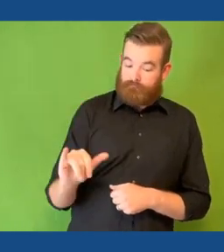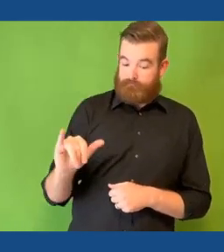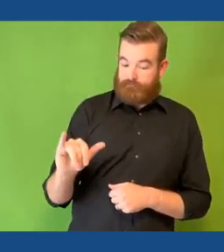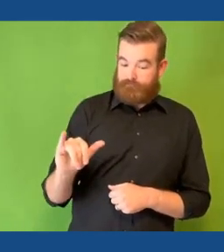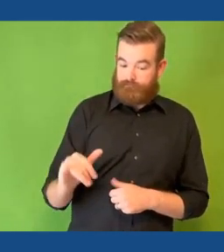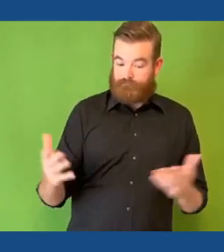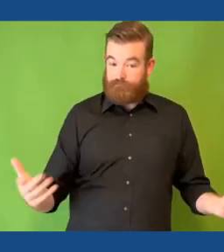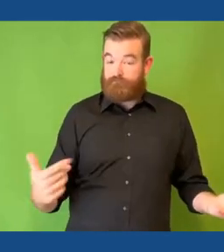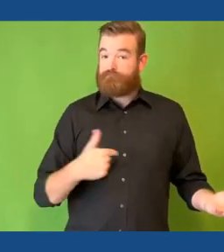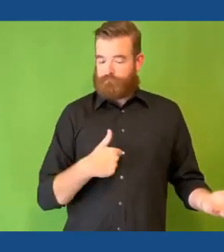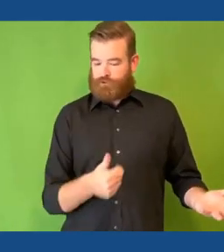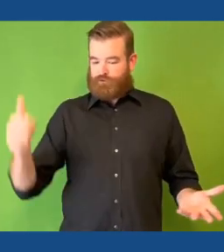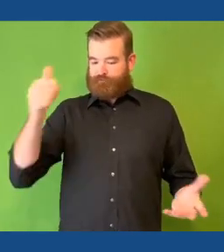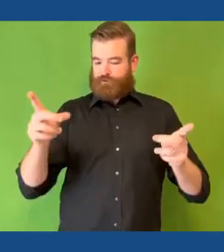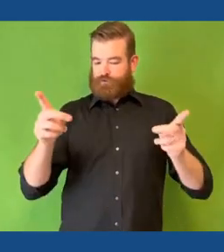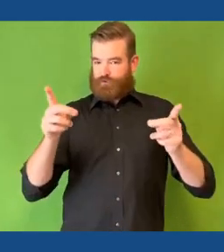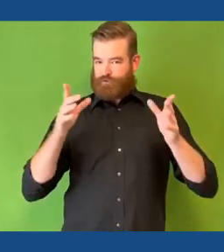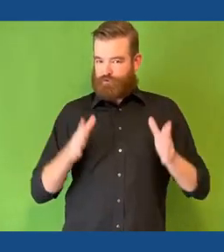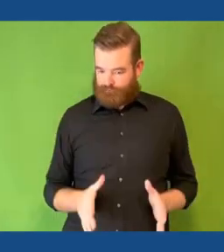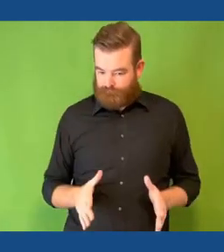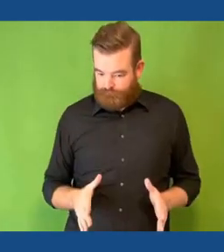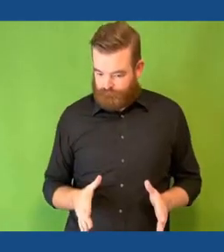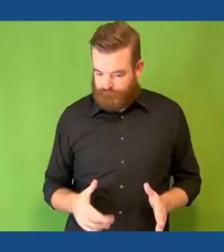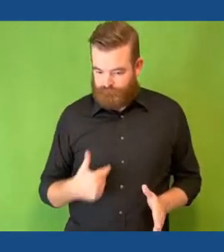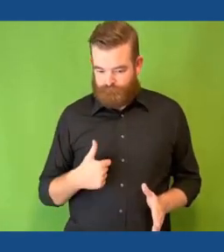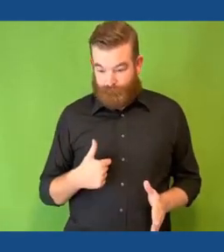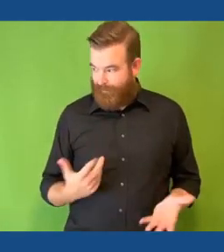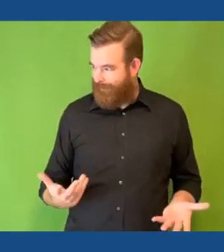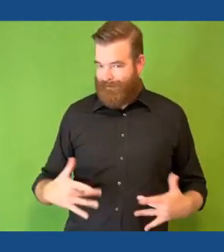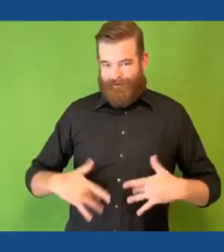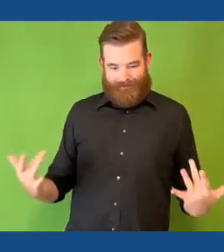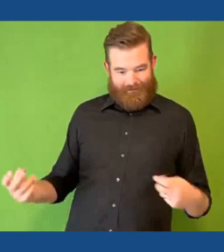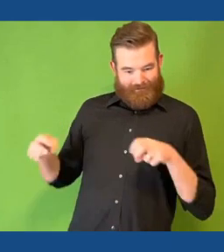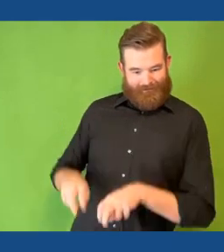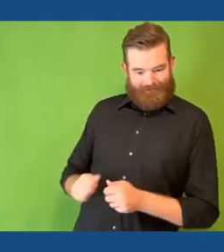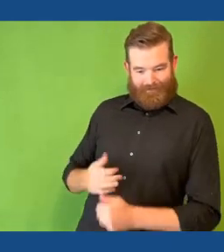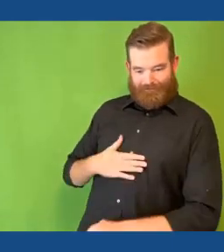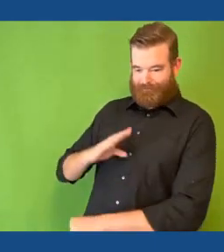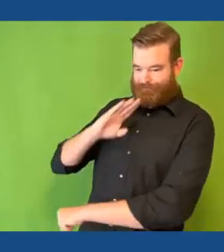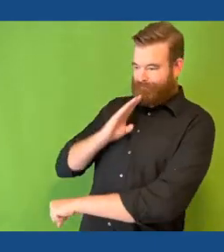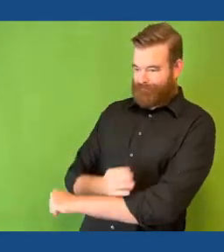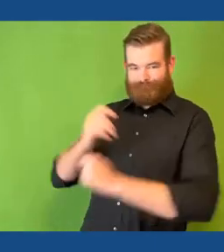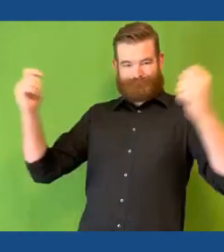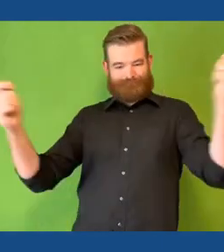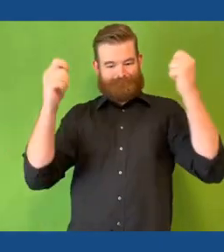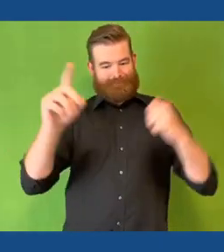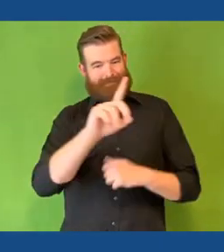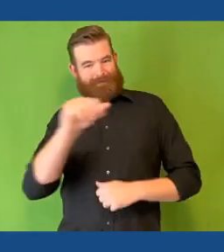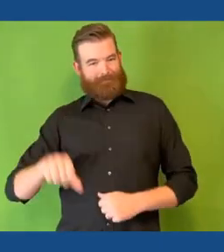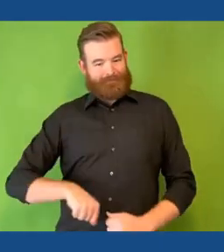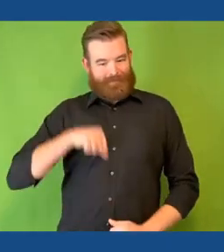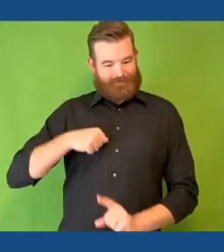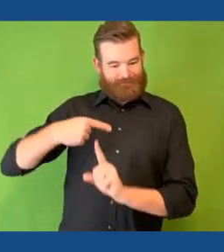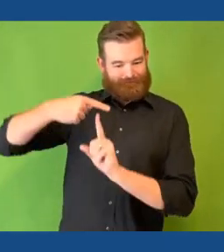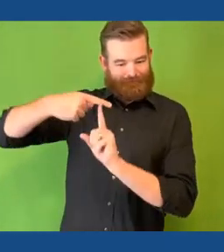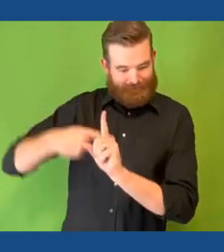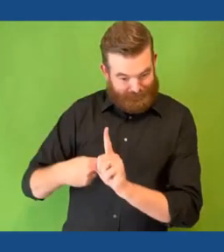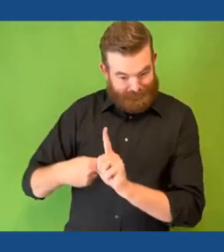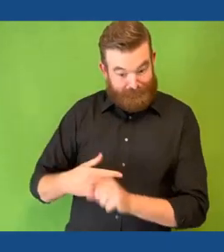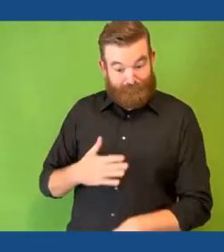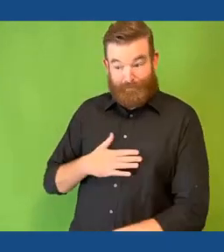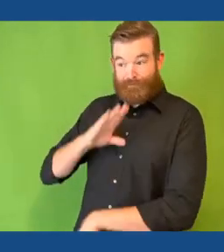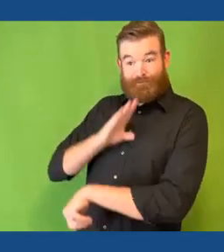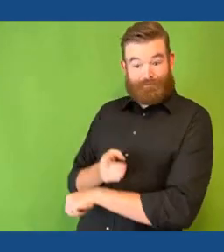proud to serve as the Executive Director of the Council, I'm honored to share this moment with my daughter Tina to commemorate Disability Pride Month.